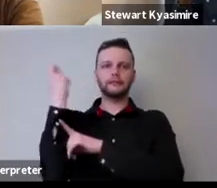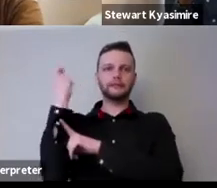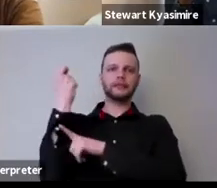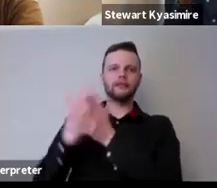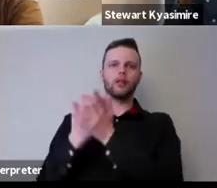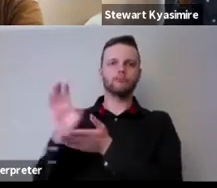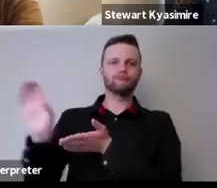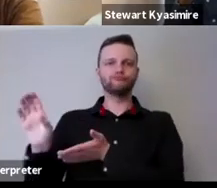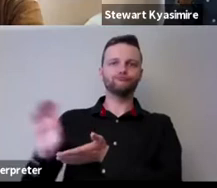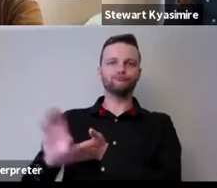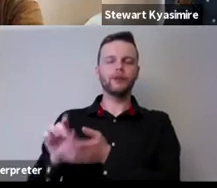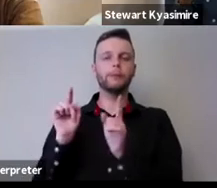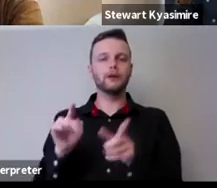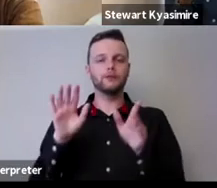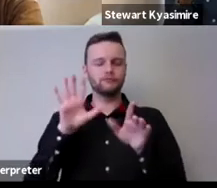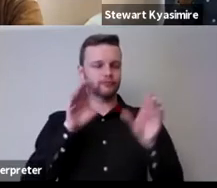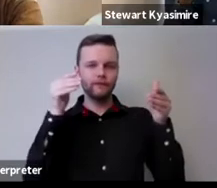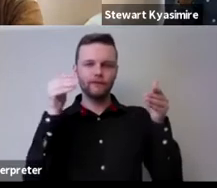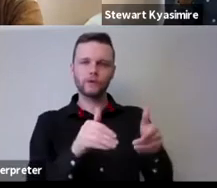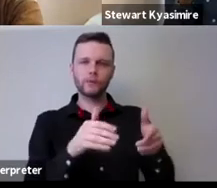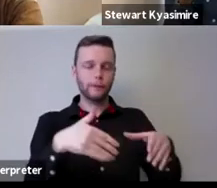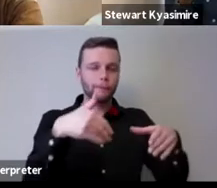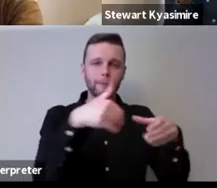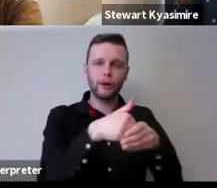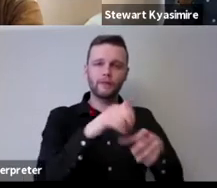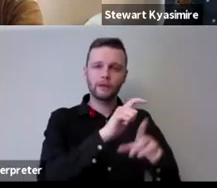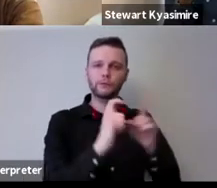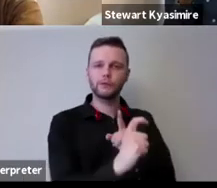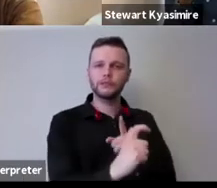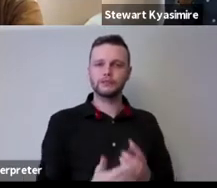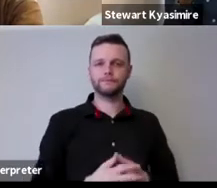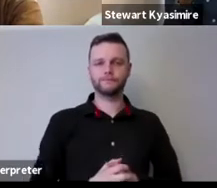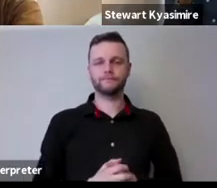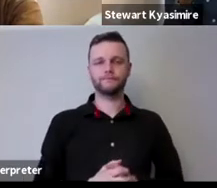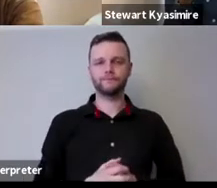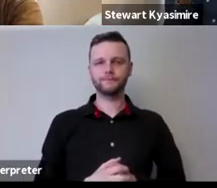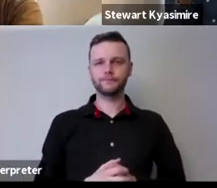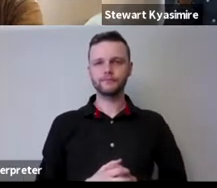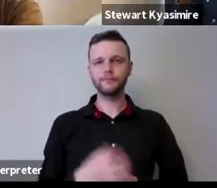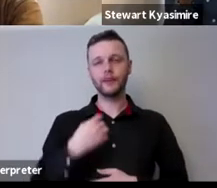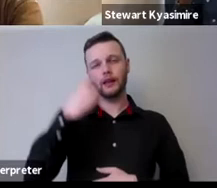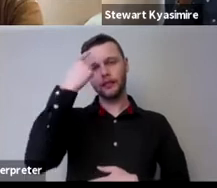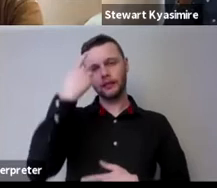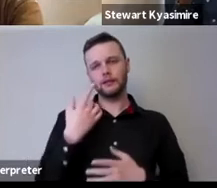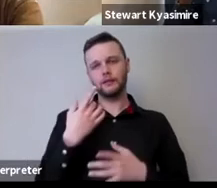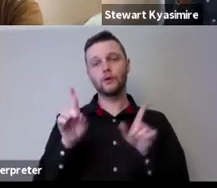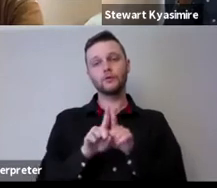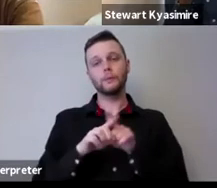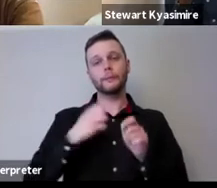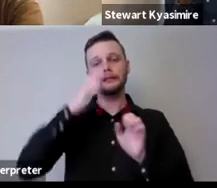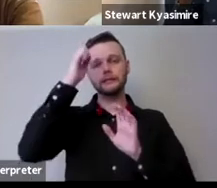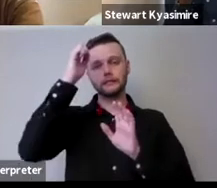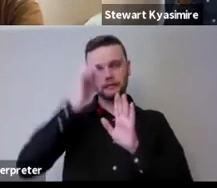but it's more about uh being part of communities and i think also what i experienced um